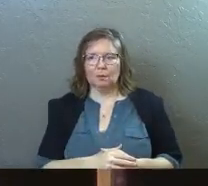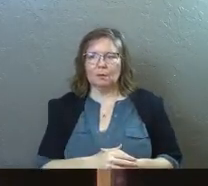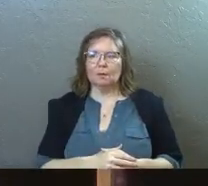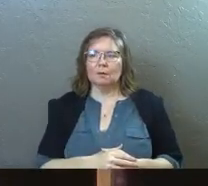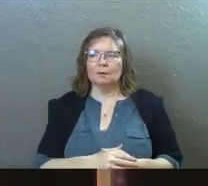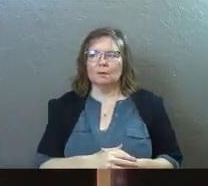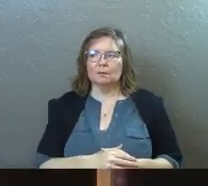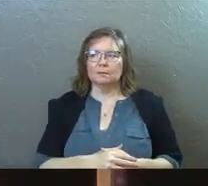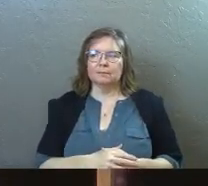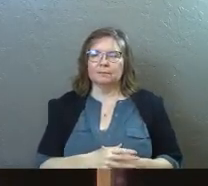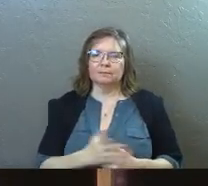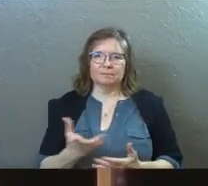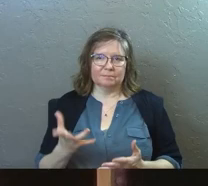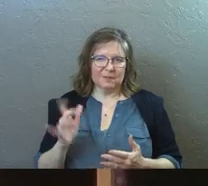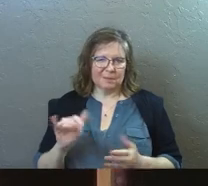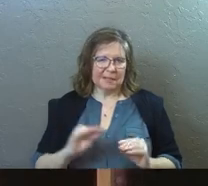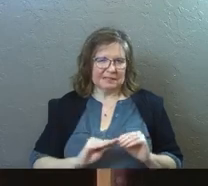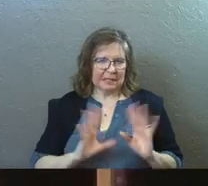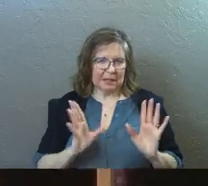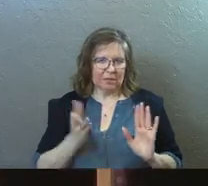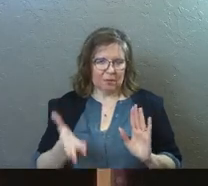He just cinches it right there.